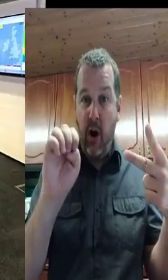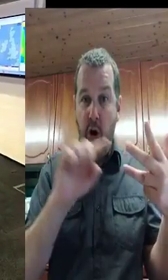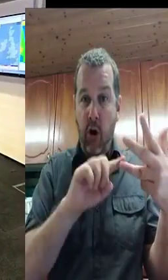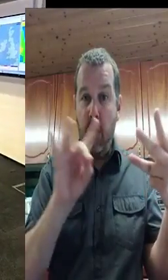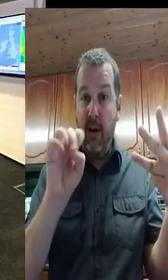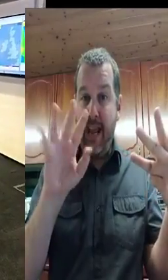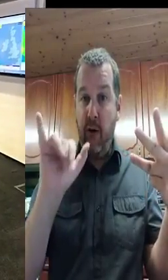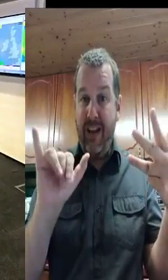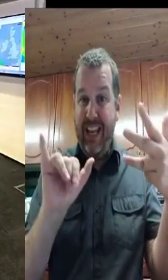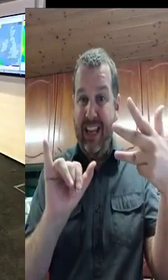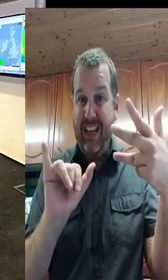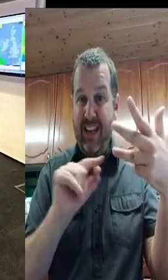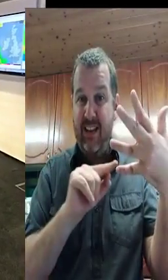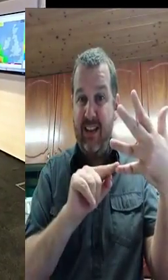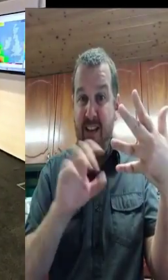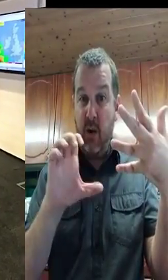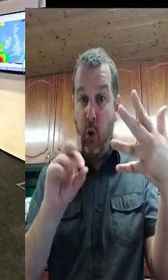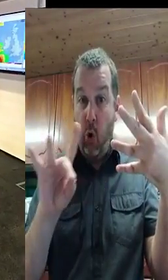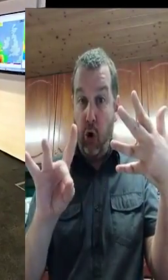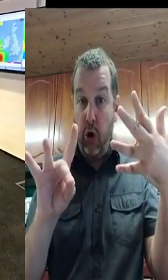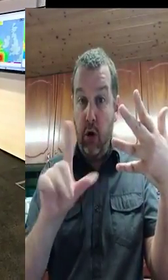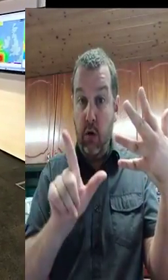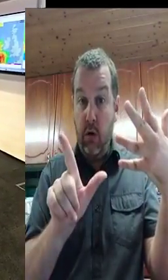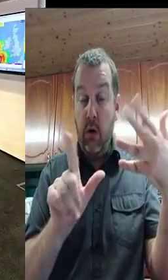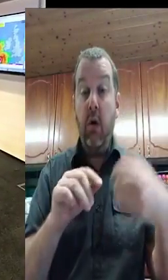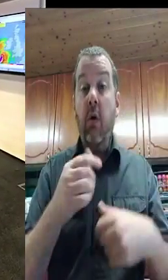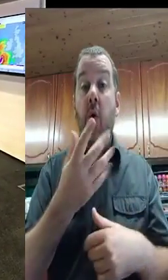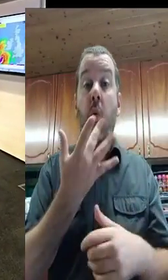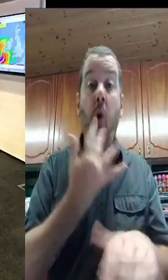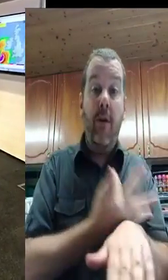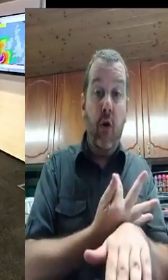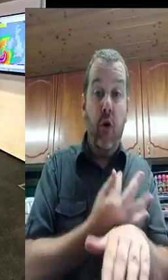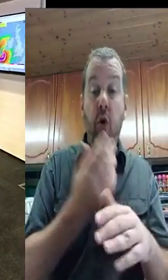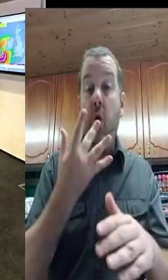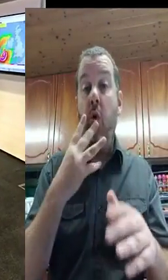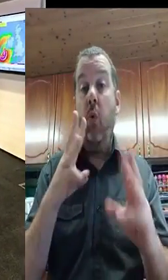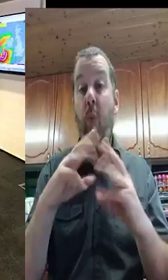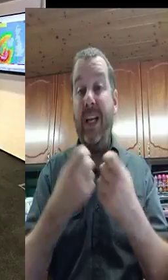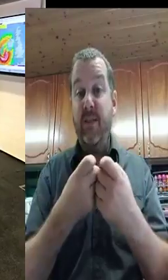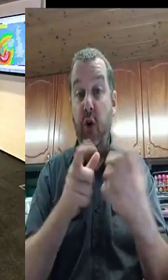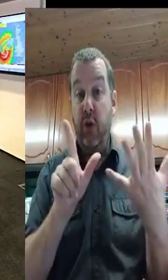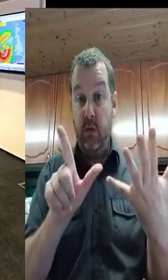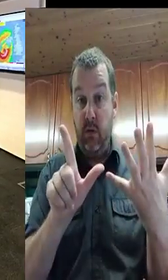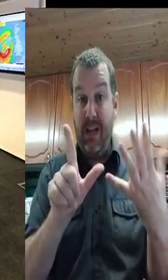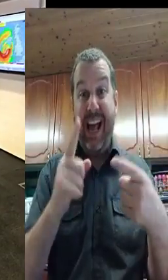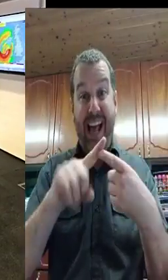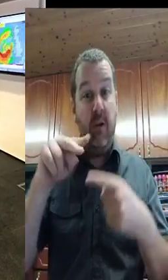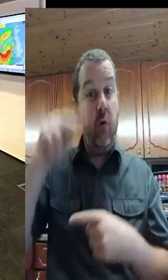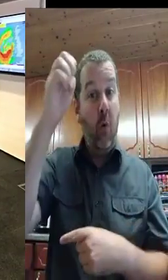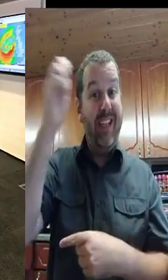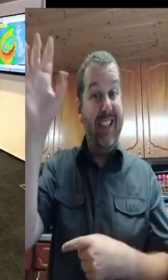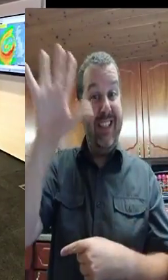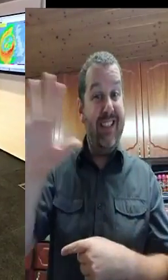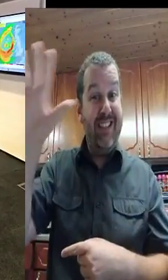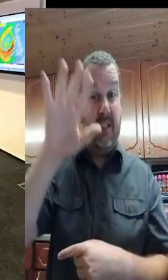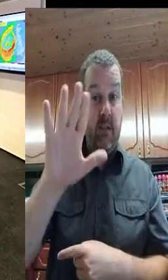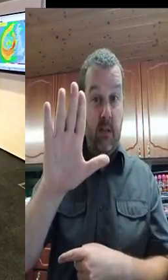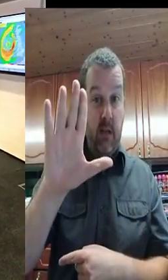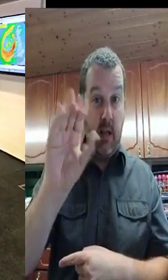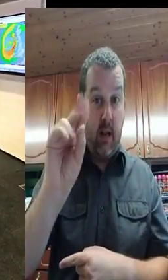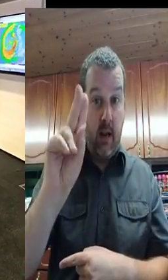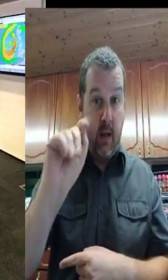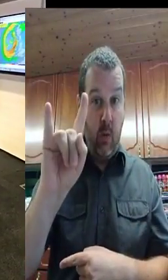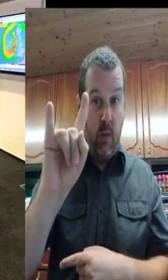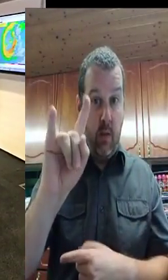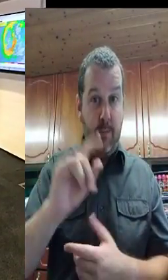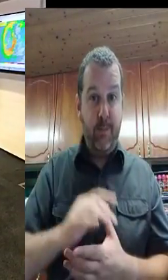Our priority at our meeting today is people's safety. As I said, Hurricane Debbie, the comparable event that we're looking at